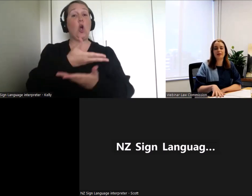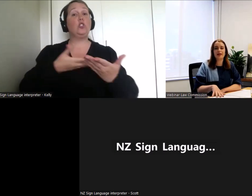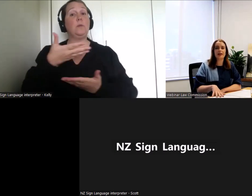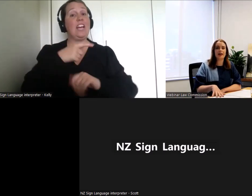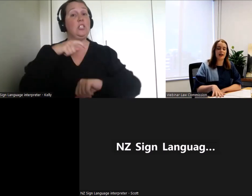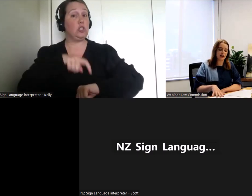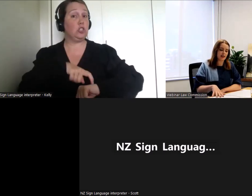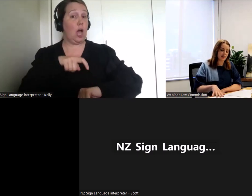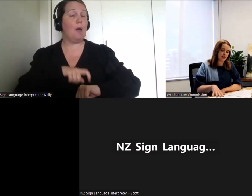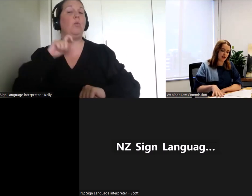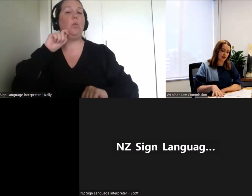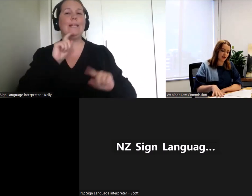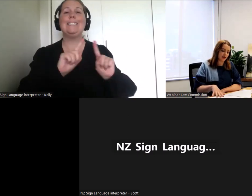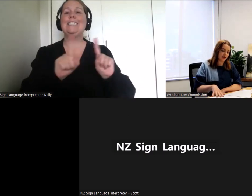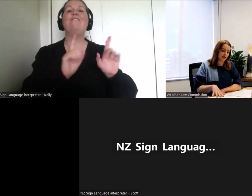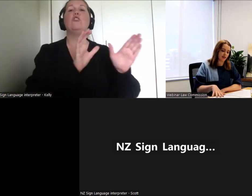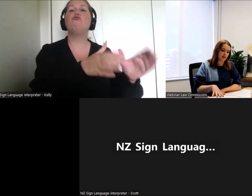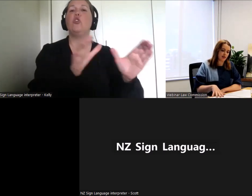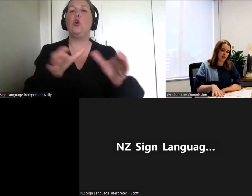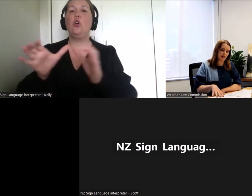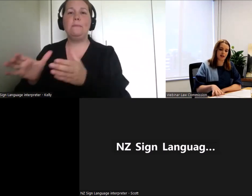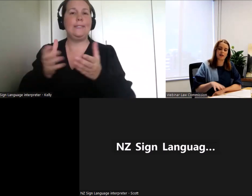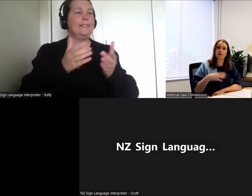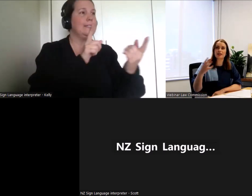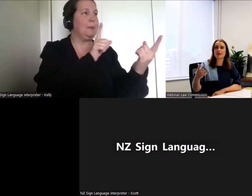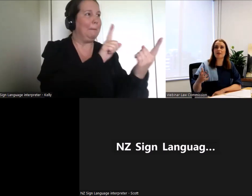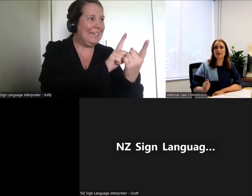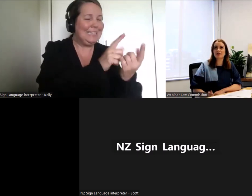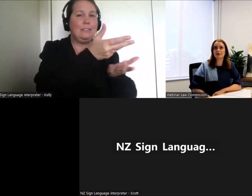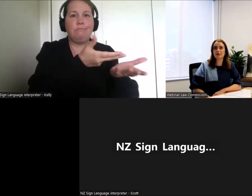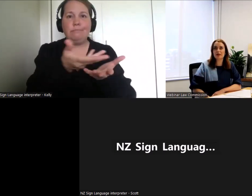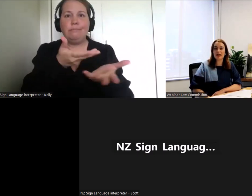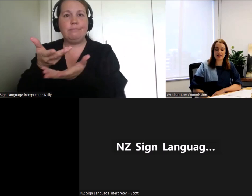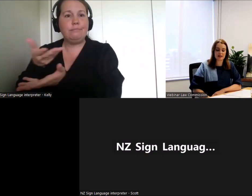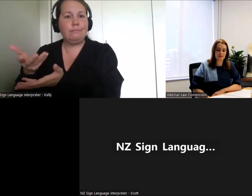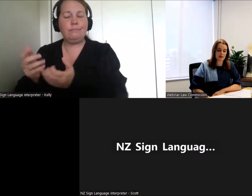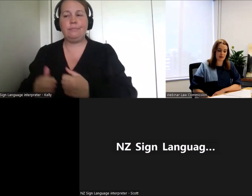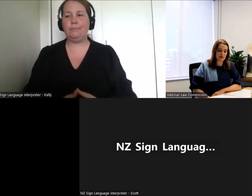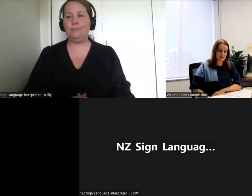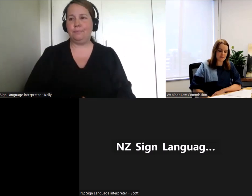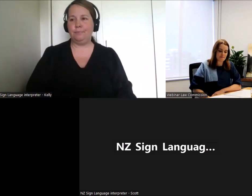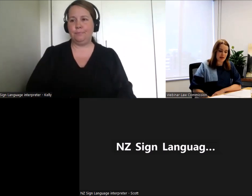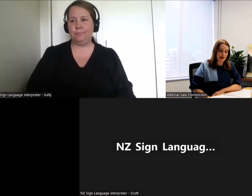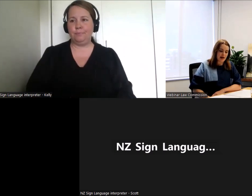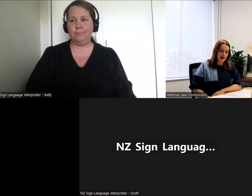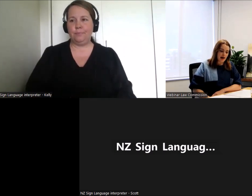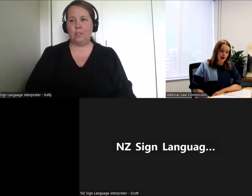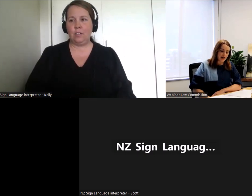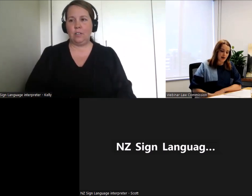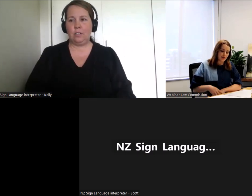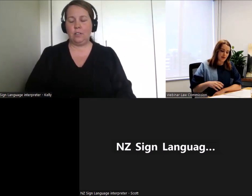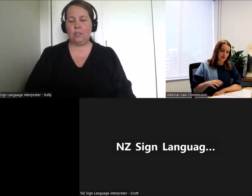and our ability to come and meet with people.